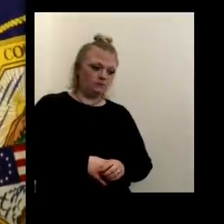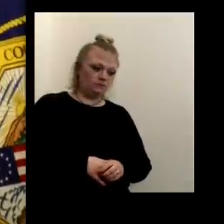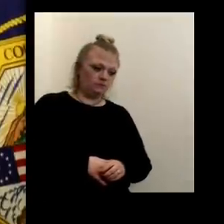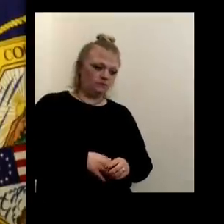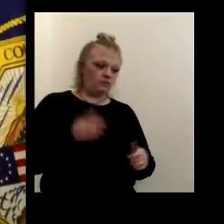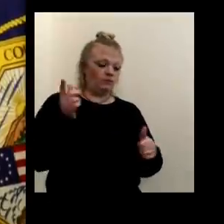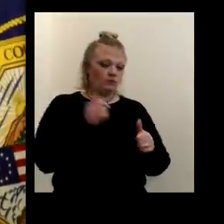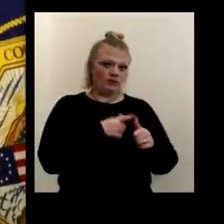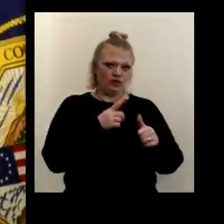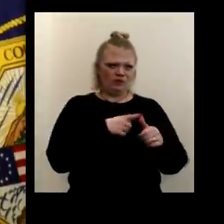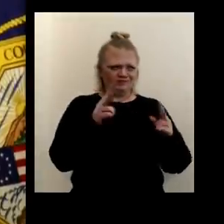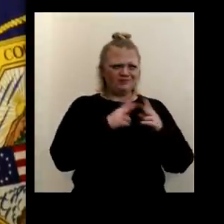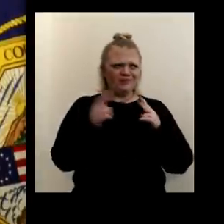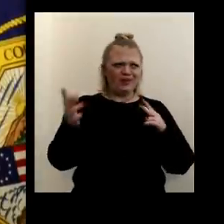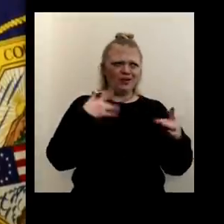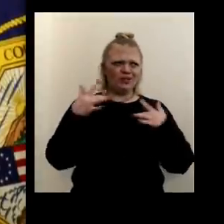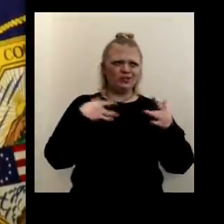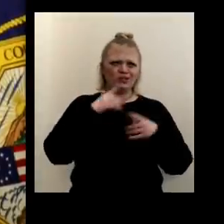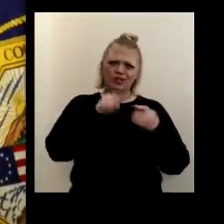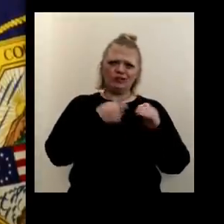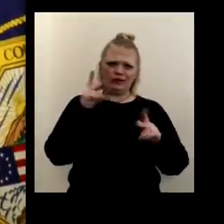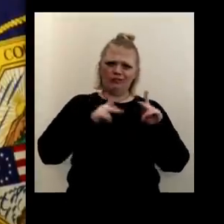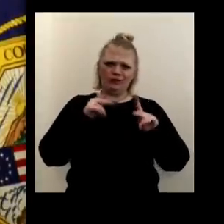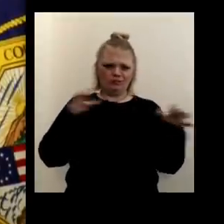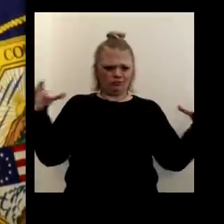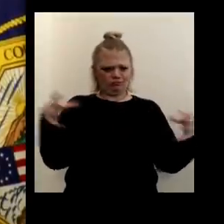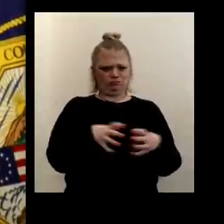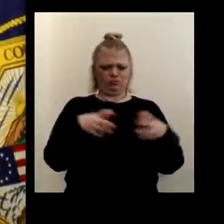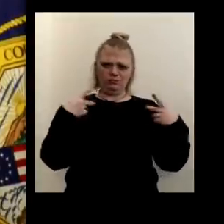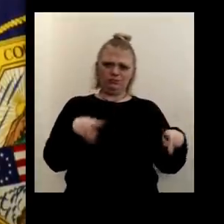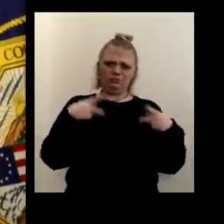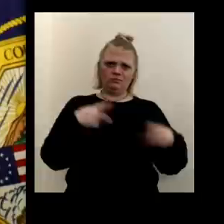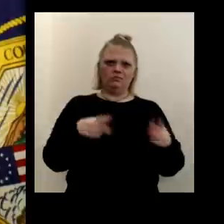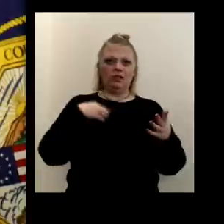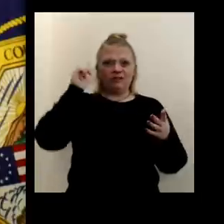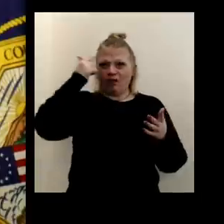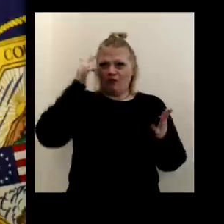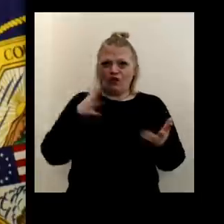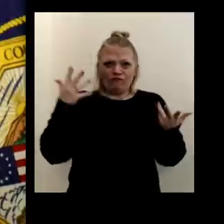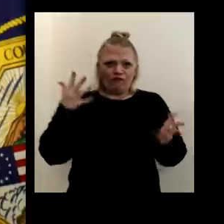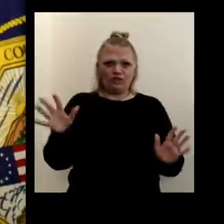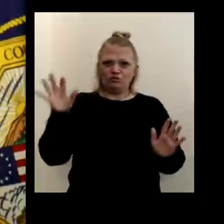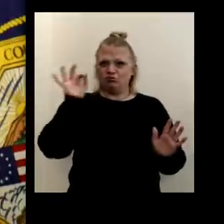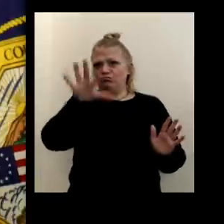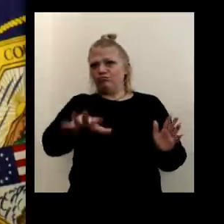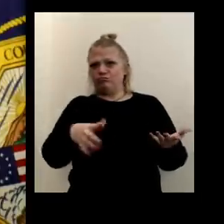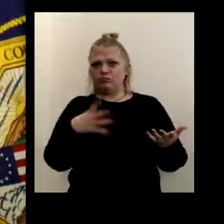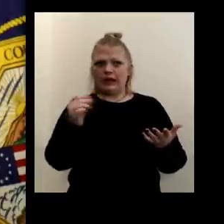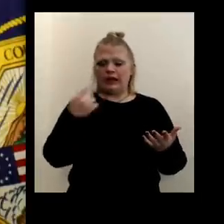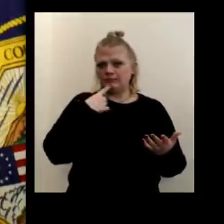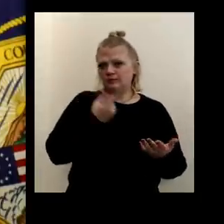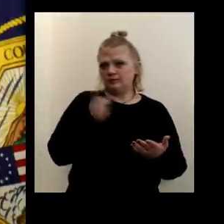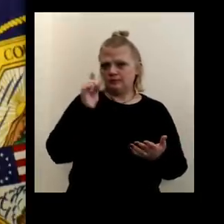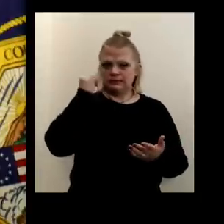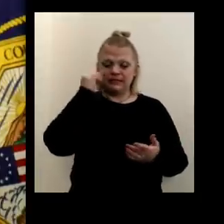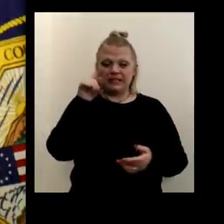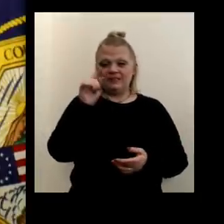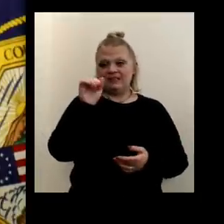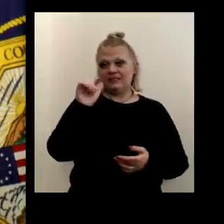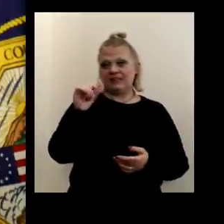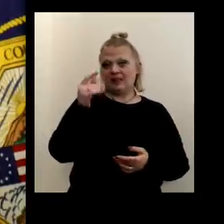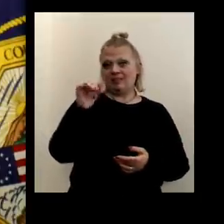first question, we are very concerned about people gathering as the governor noted. And as I noted last week, if there are people tailgating